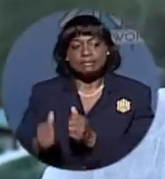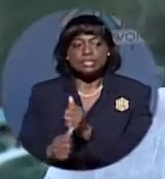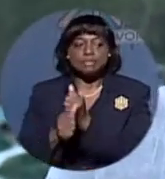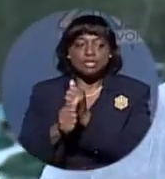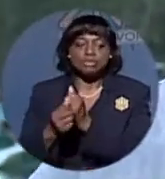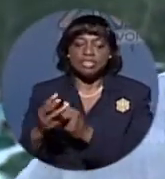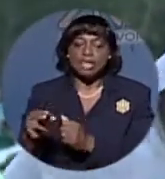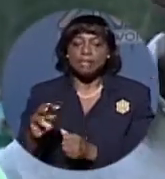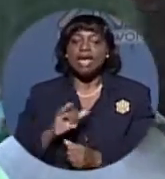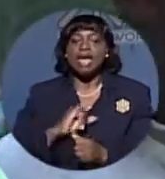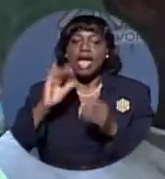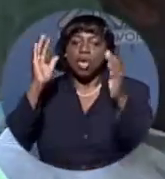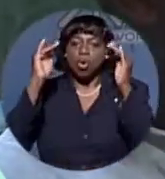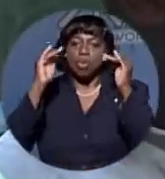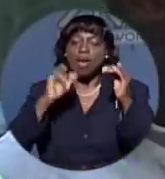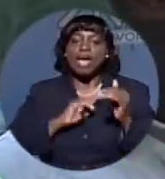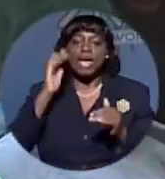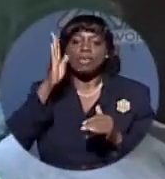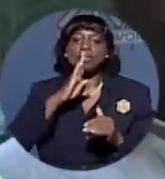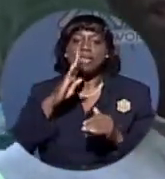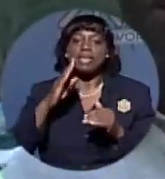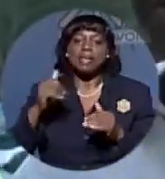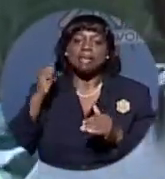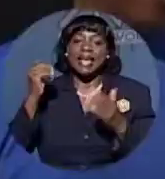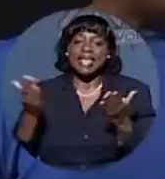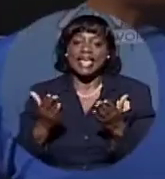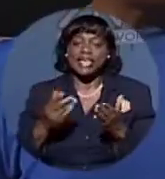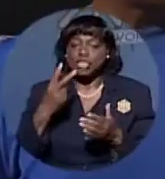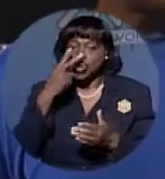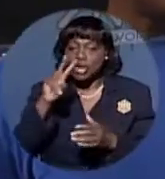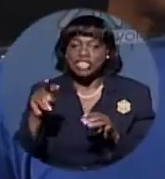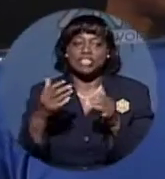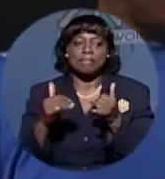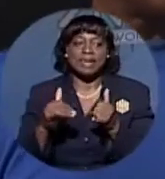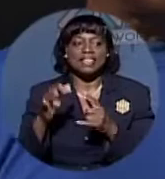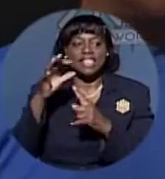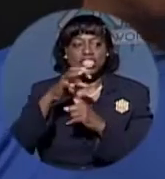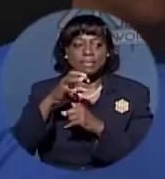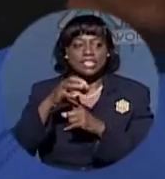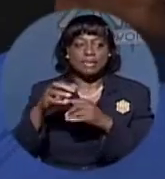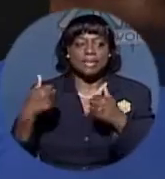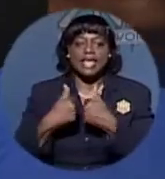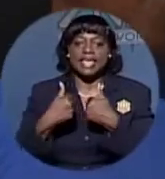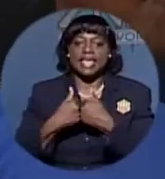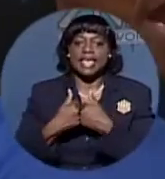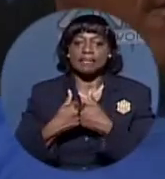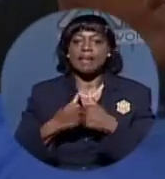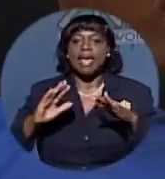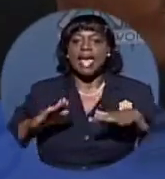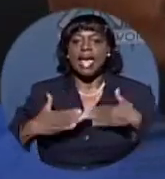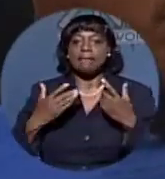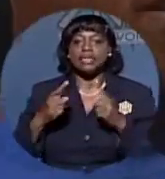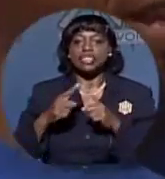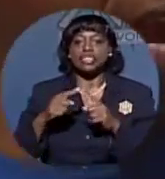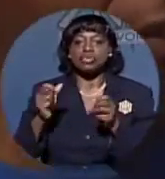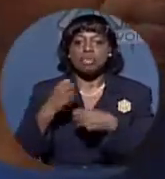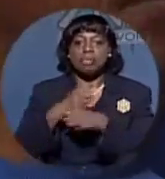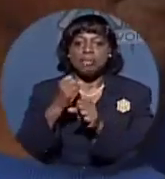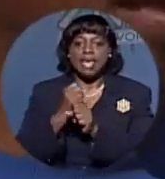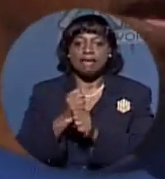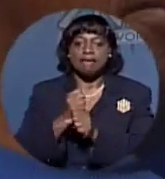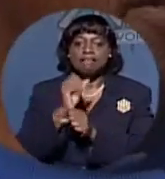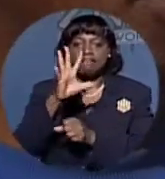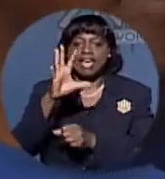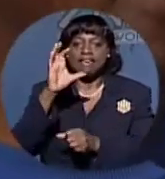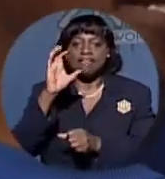I trust I'll be back here to watch them play the championship game. Happy to also make a small contribution also of $500 towards the effort,